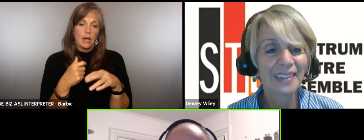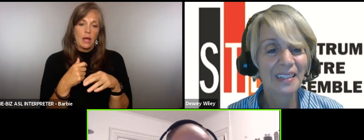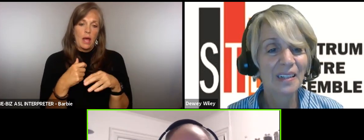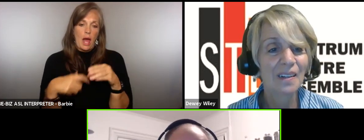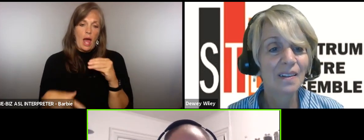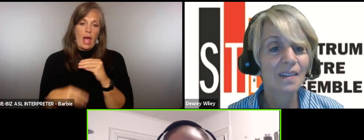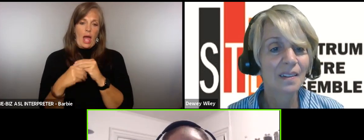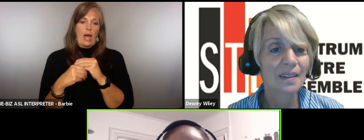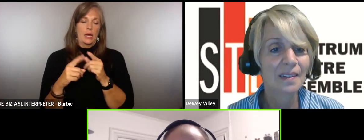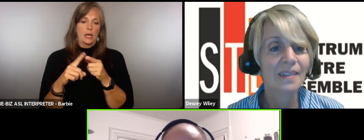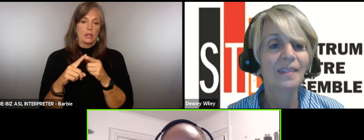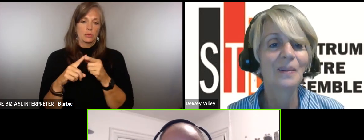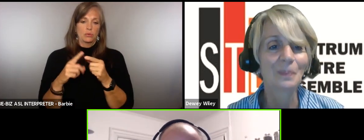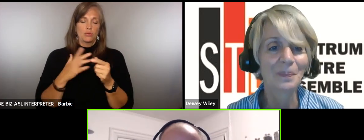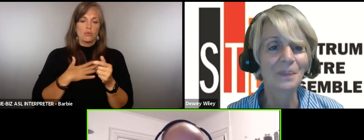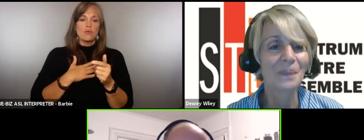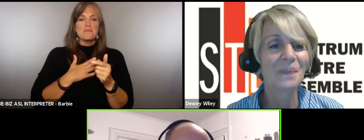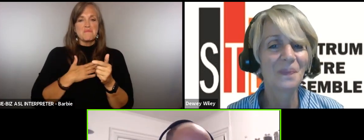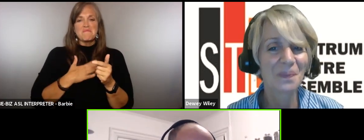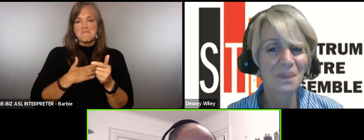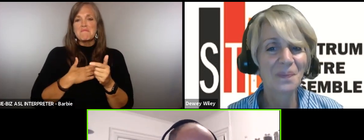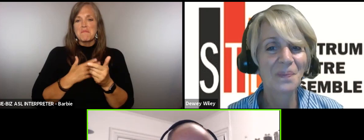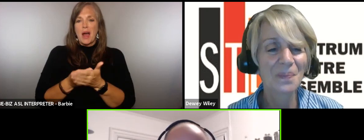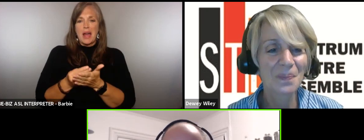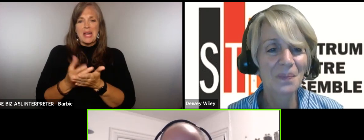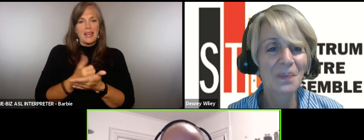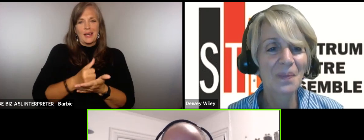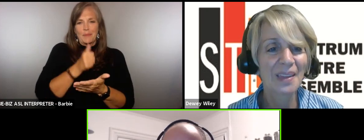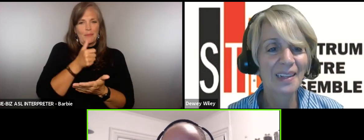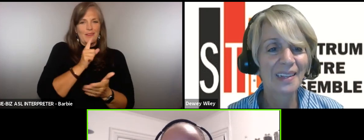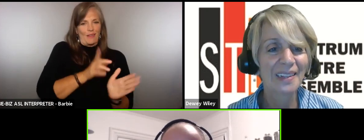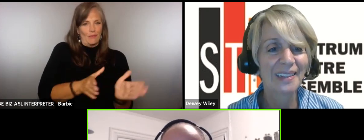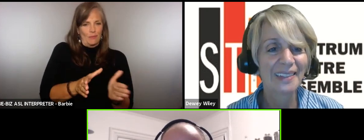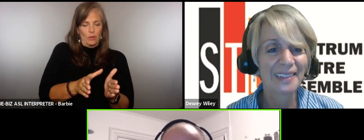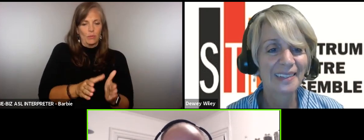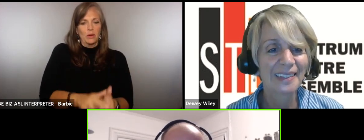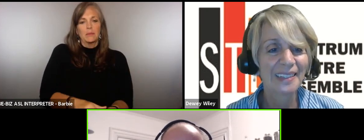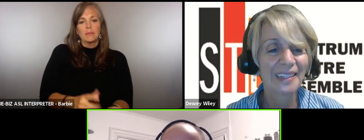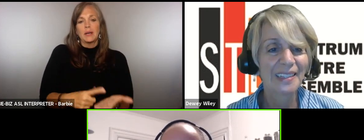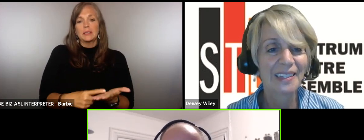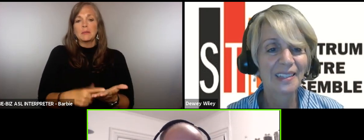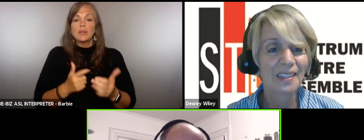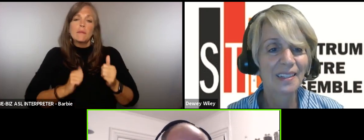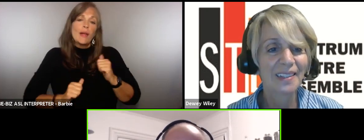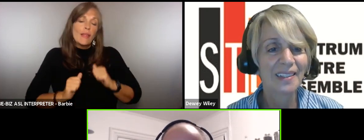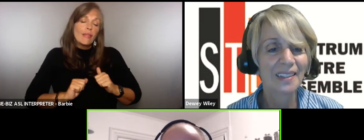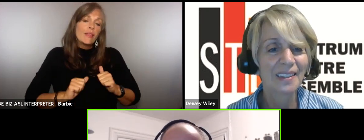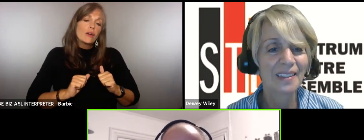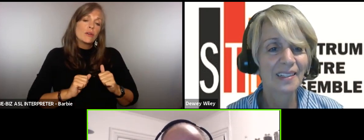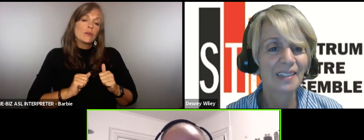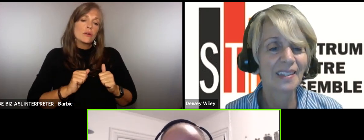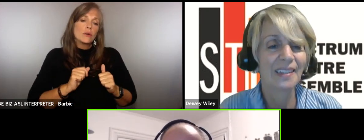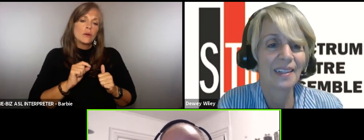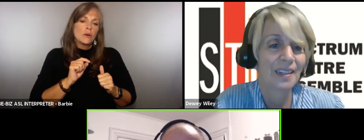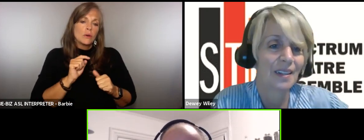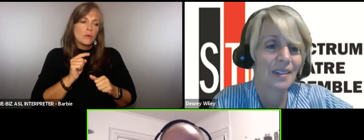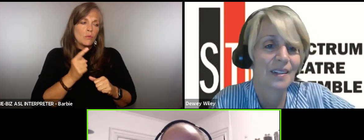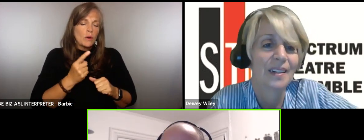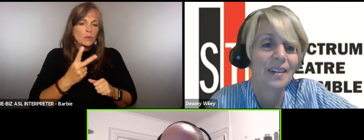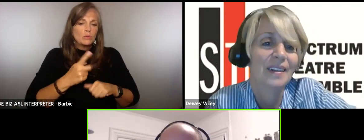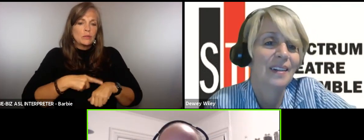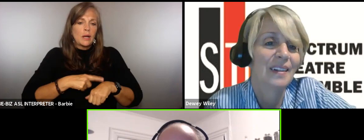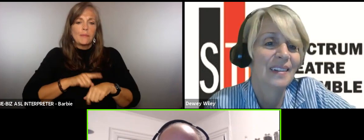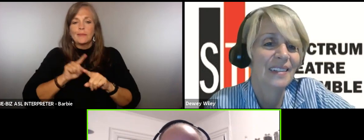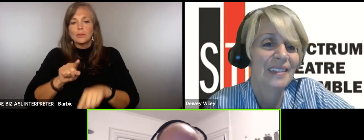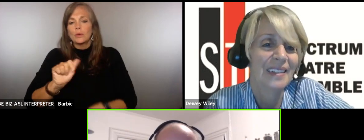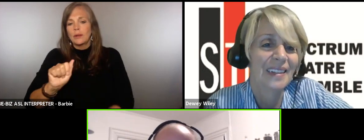my income and never a blueprint um but there were a couple of times when you're doing theater where you know there were a couple of periods where I had to go down to Atlantic City